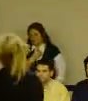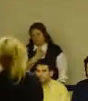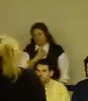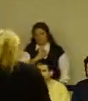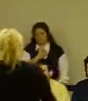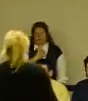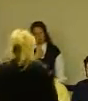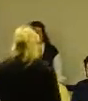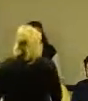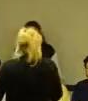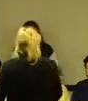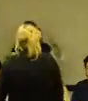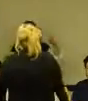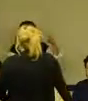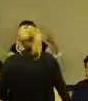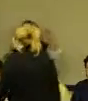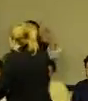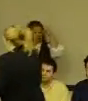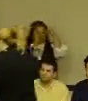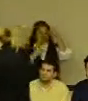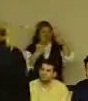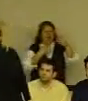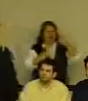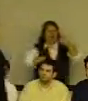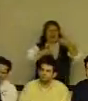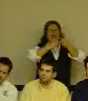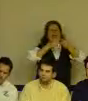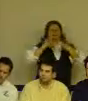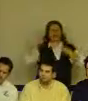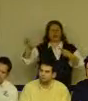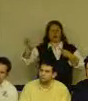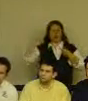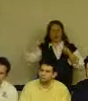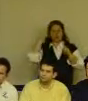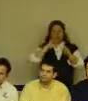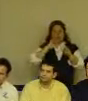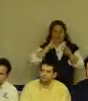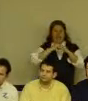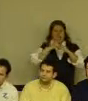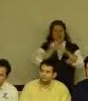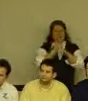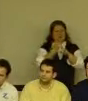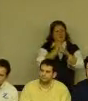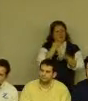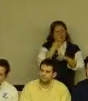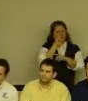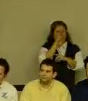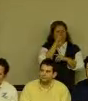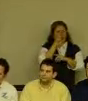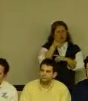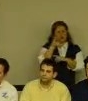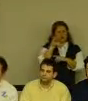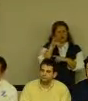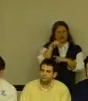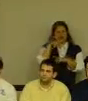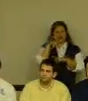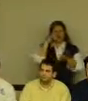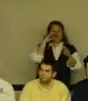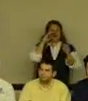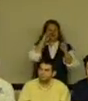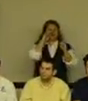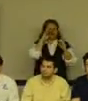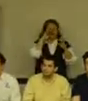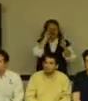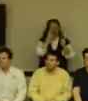Just to add on to that, I think that's a really good point, and how you can utilize social media to do this. Because you'd be surprised how many